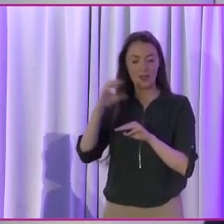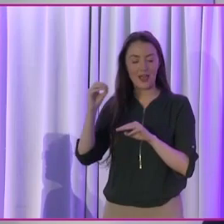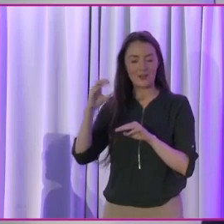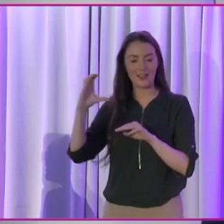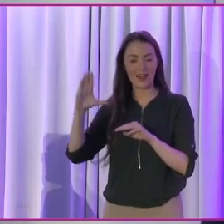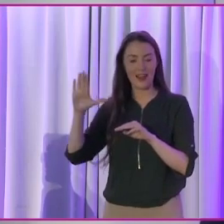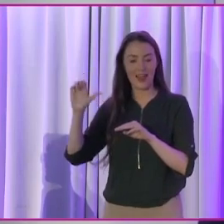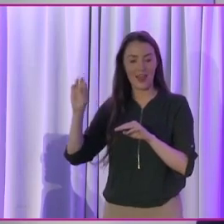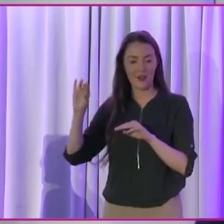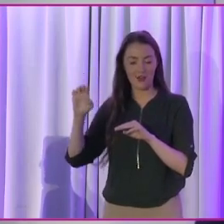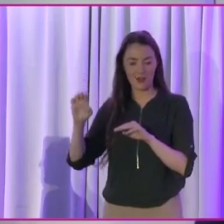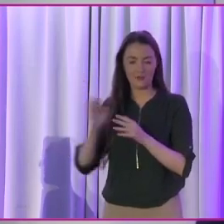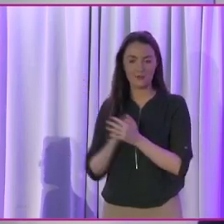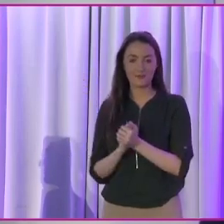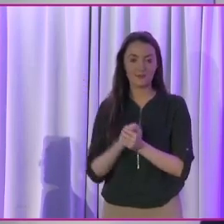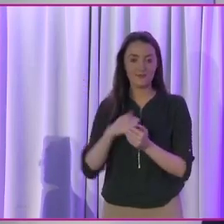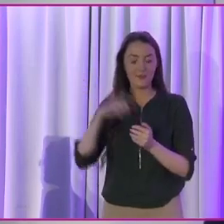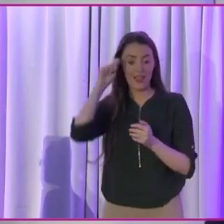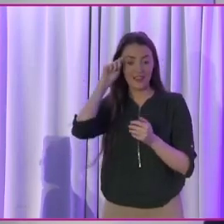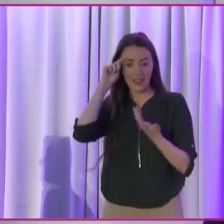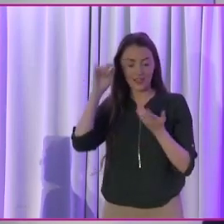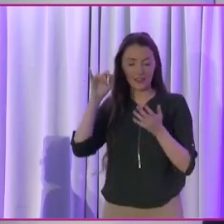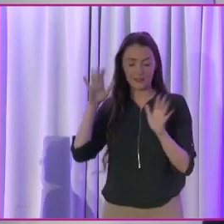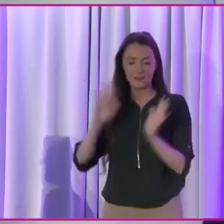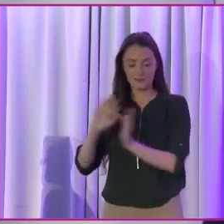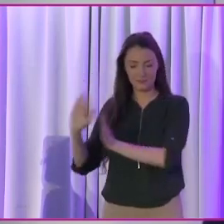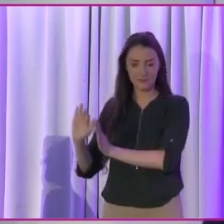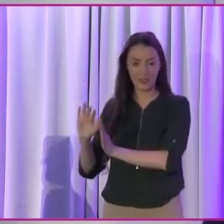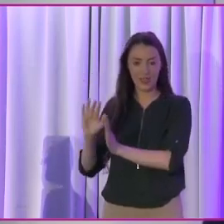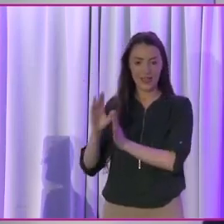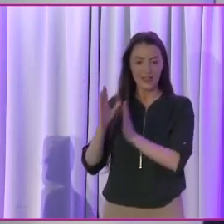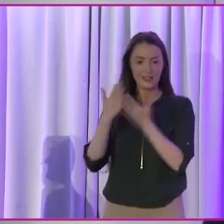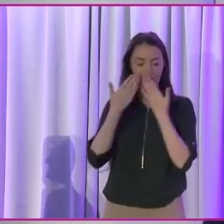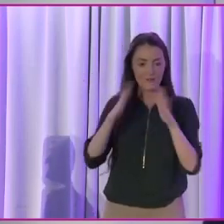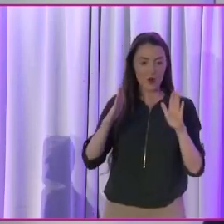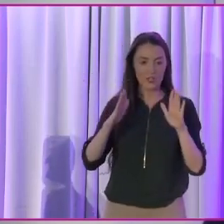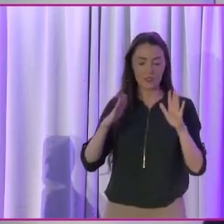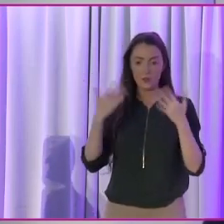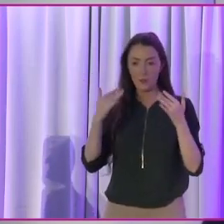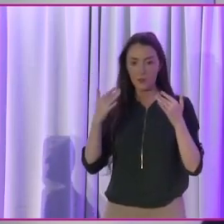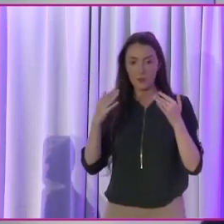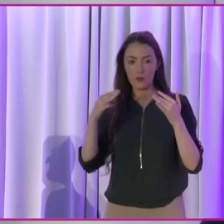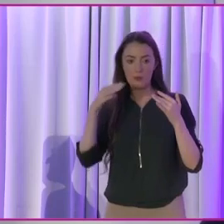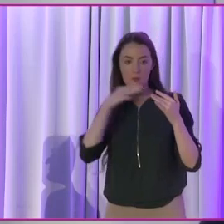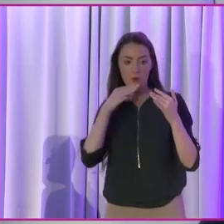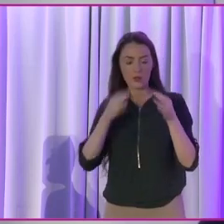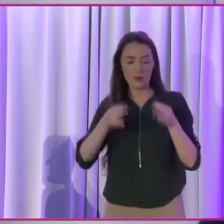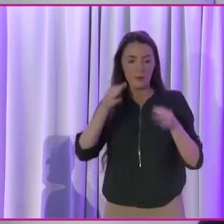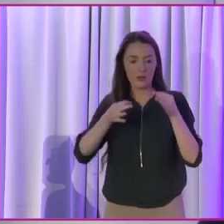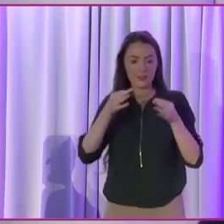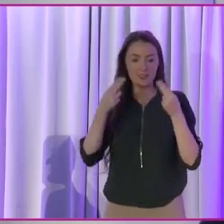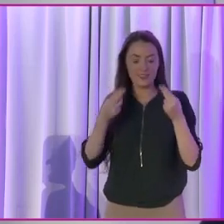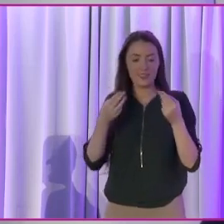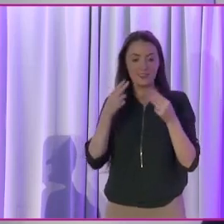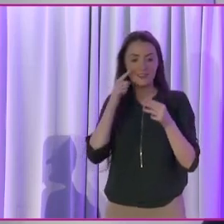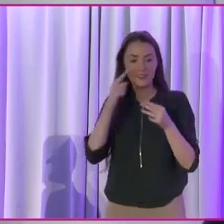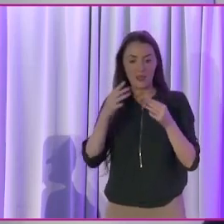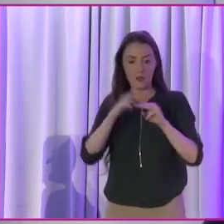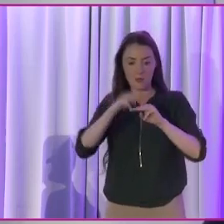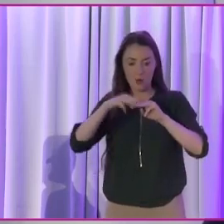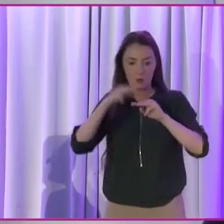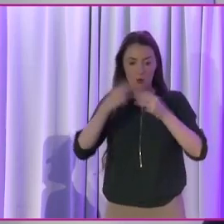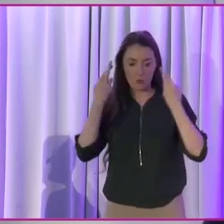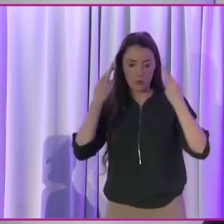But I think, joking aside, diversity, as Pauline has said, is hugely important in politics. We need to see a more representative